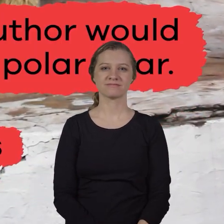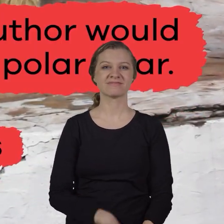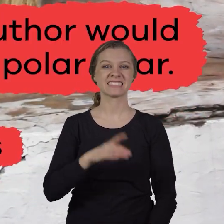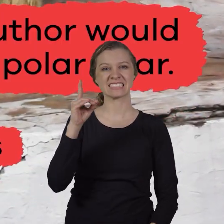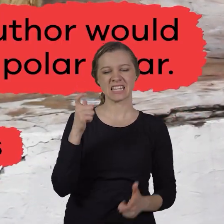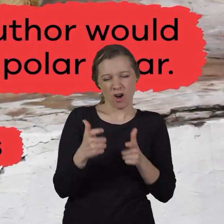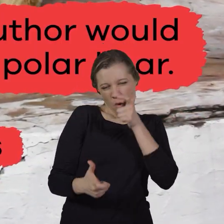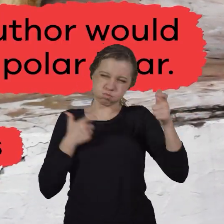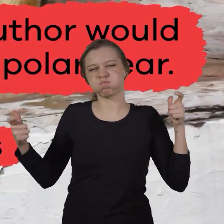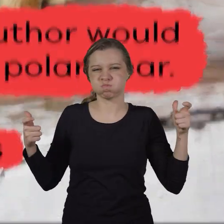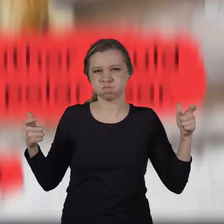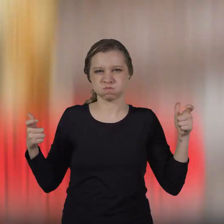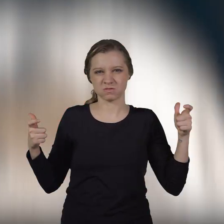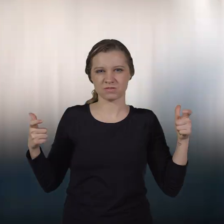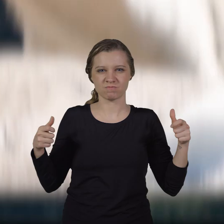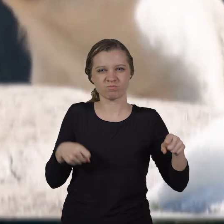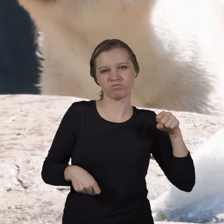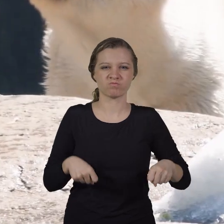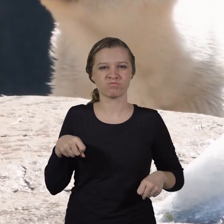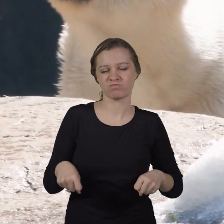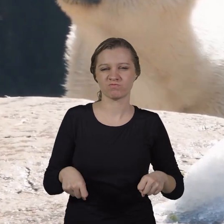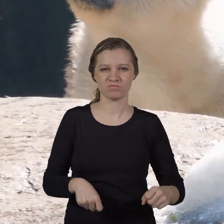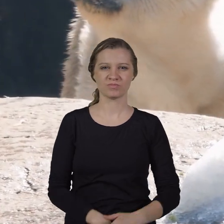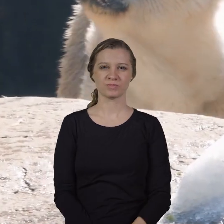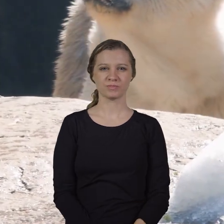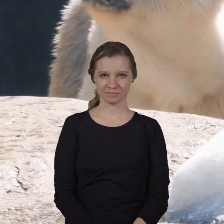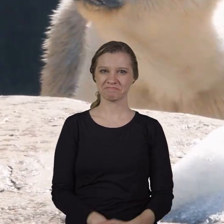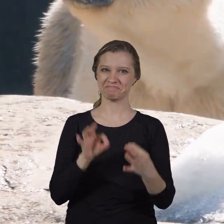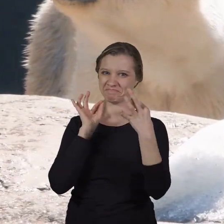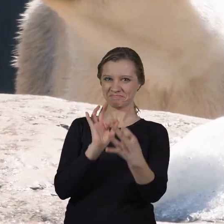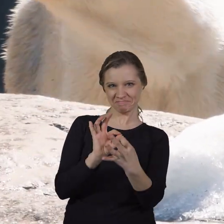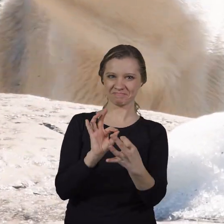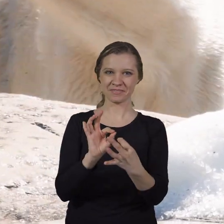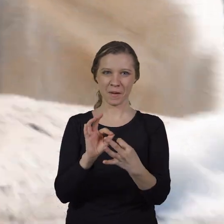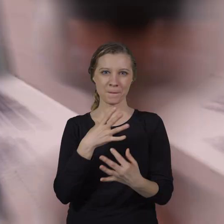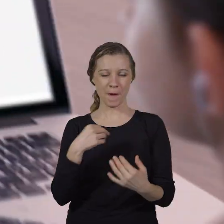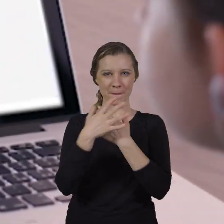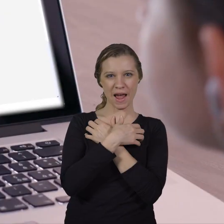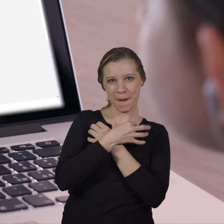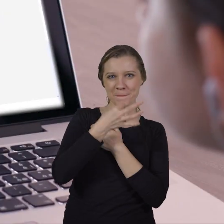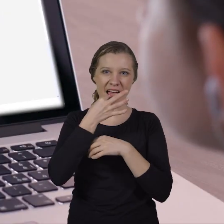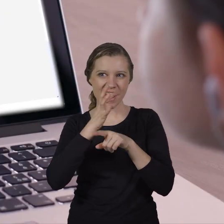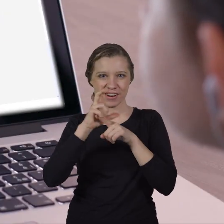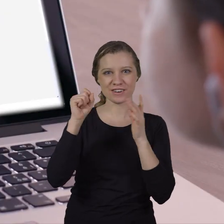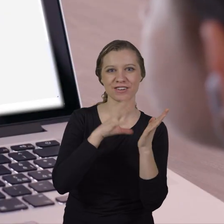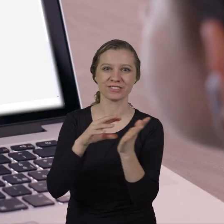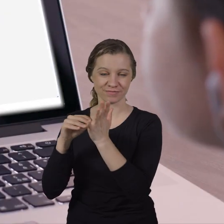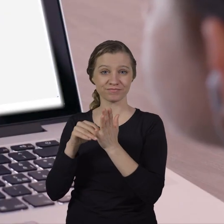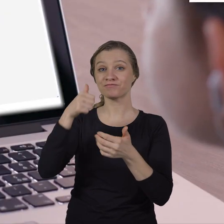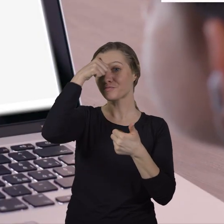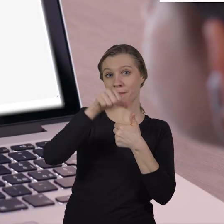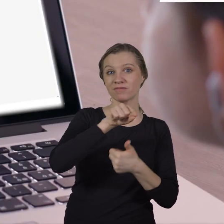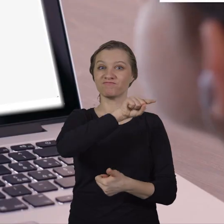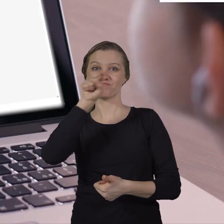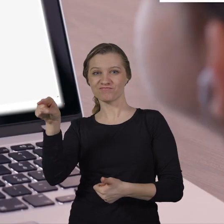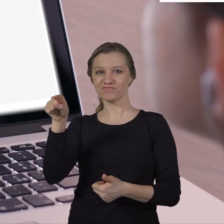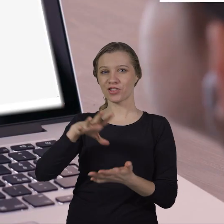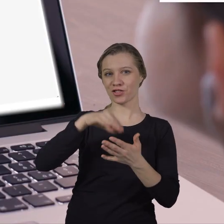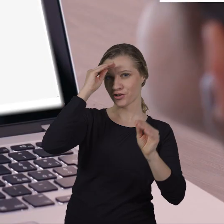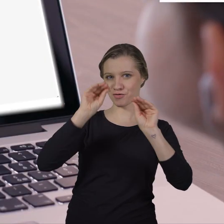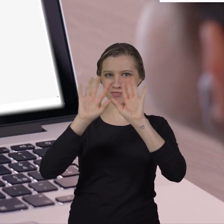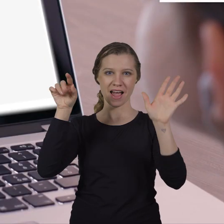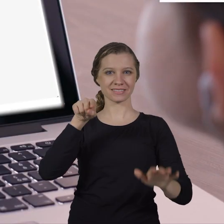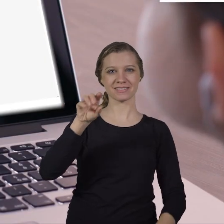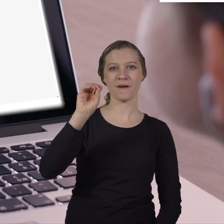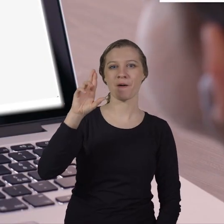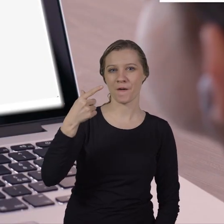D. Enormous Excellent work, polar bear pioneers! Remember to head over to learnbright.org